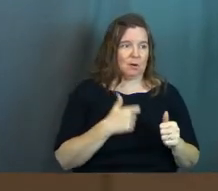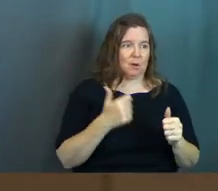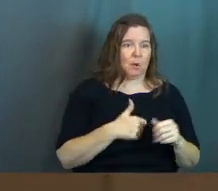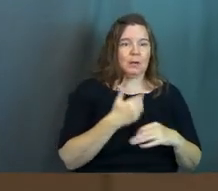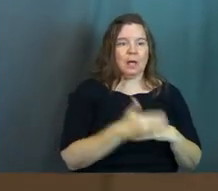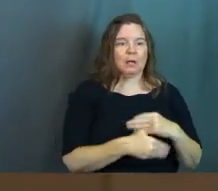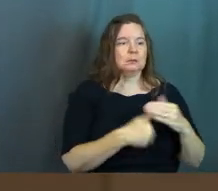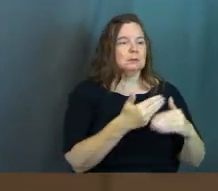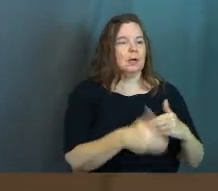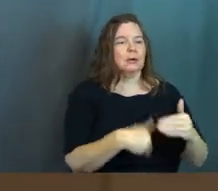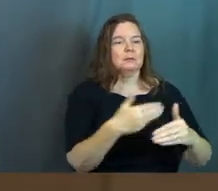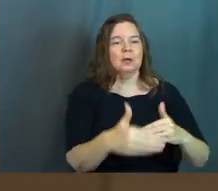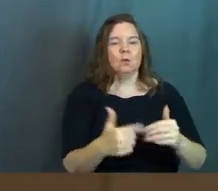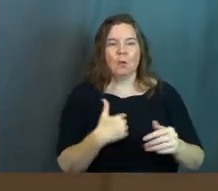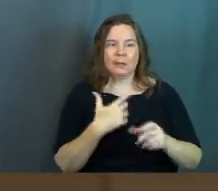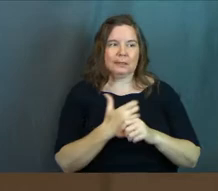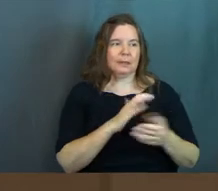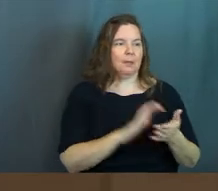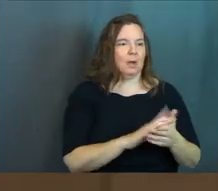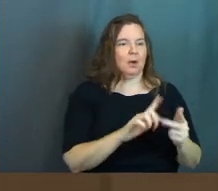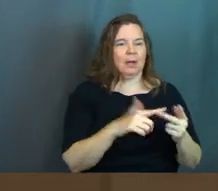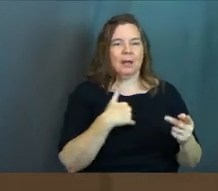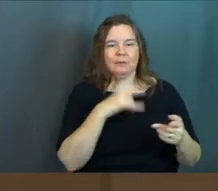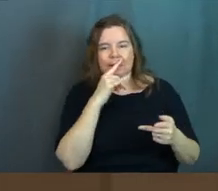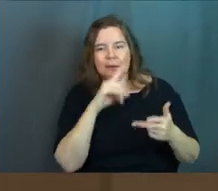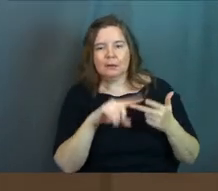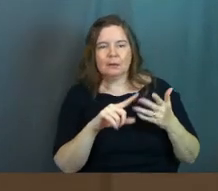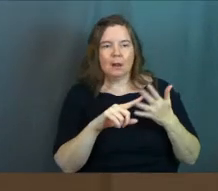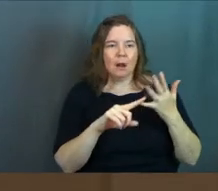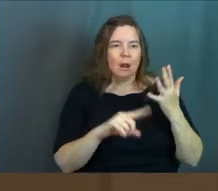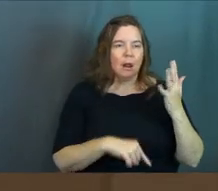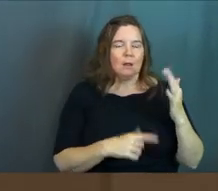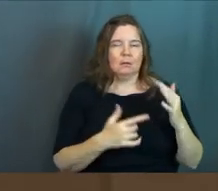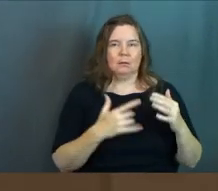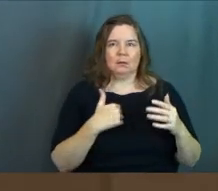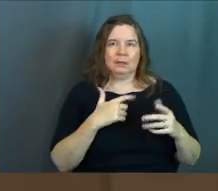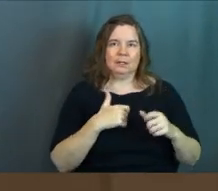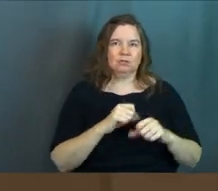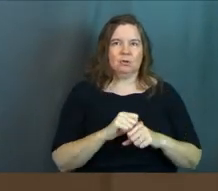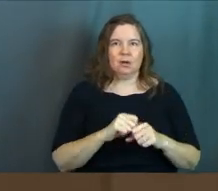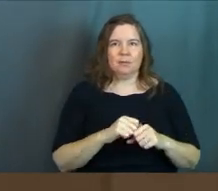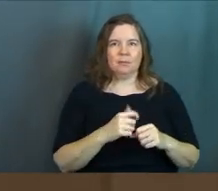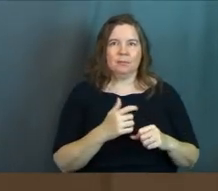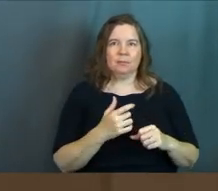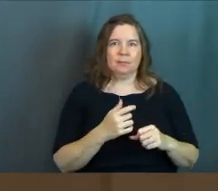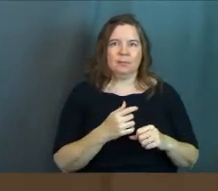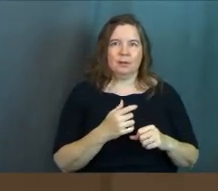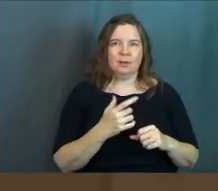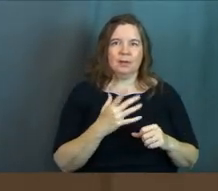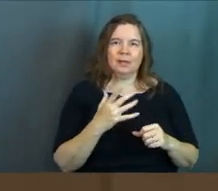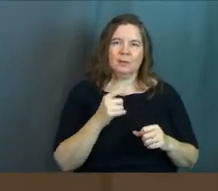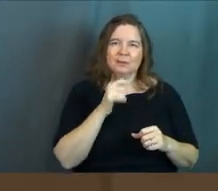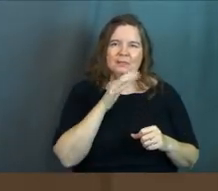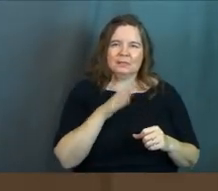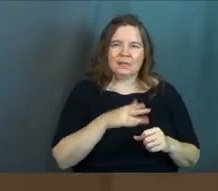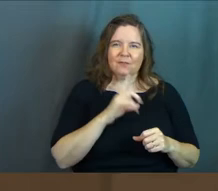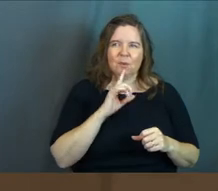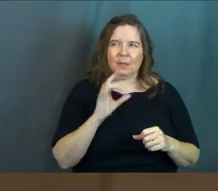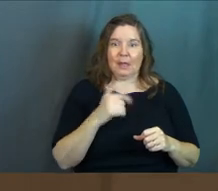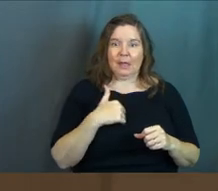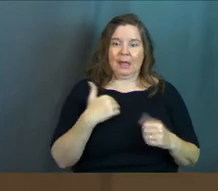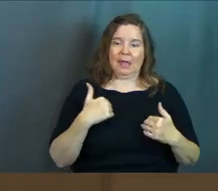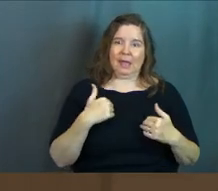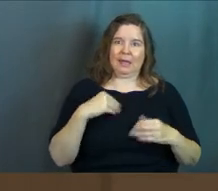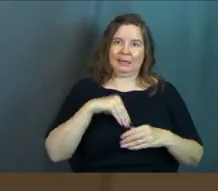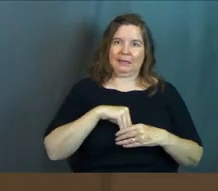what's next. Like, Oh, I need to get married. I need to have kids. I need to do this and that I need to get a job. Um, and it was never really like